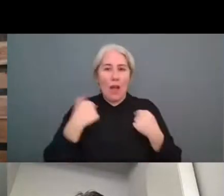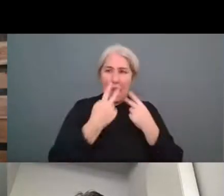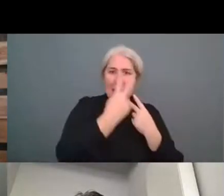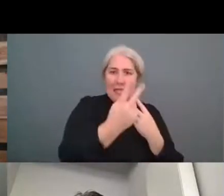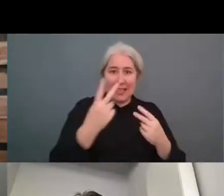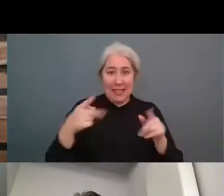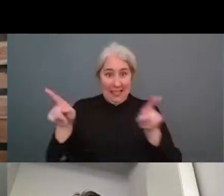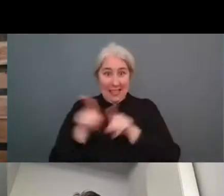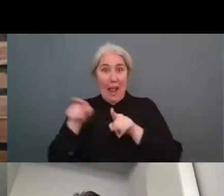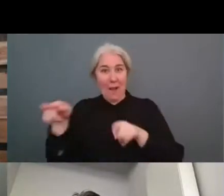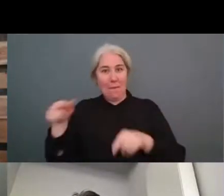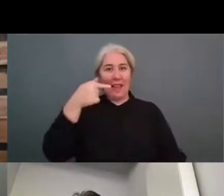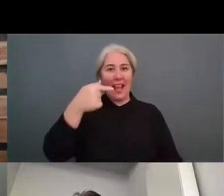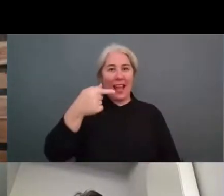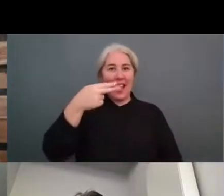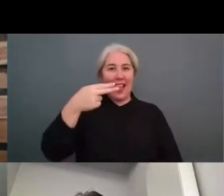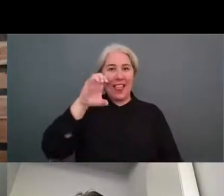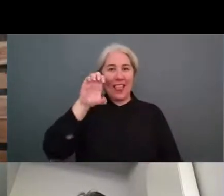and and challenges we face